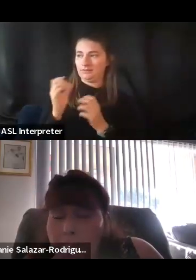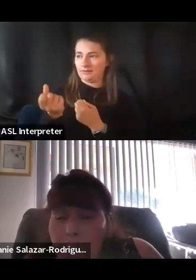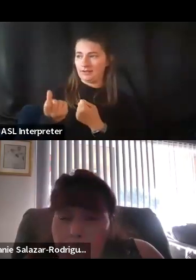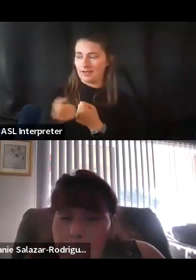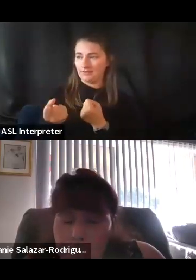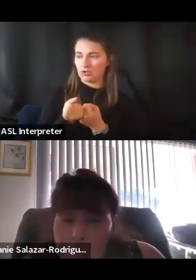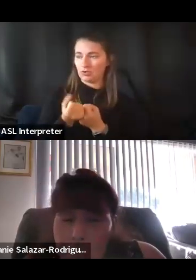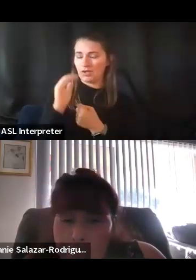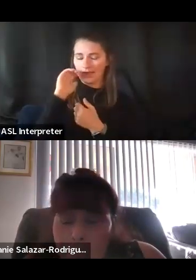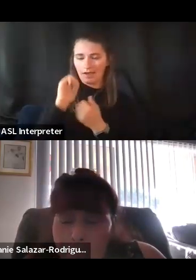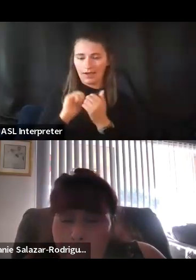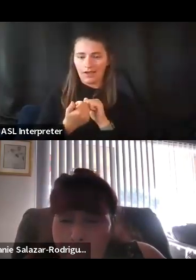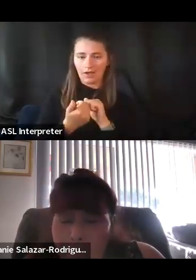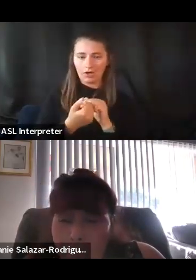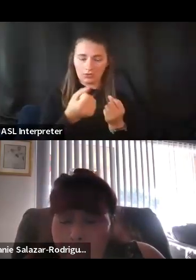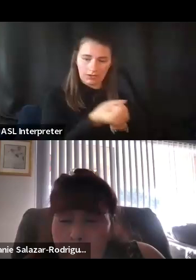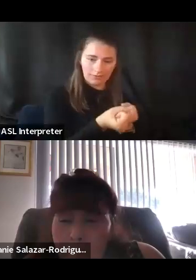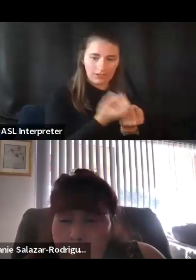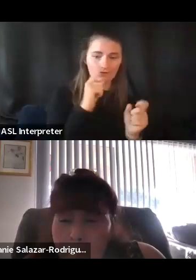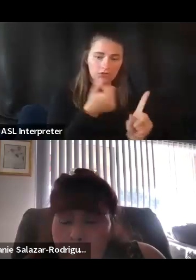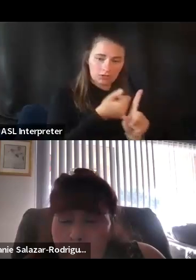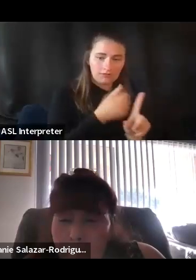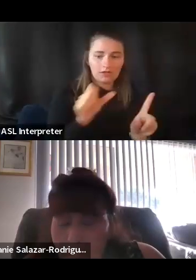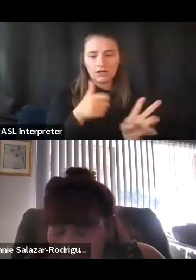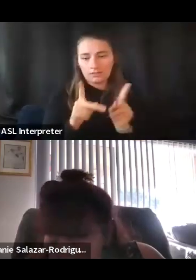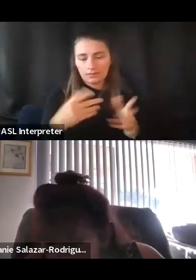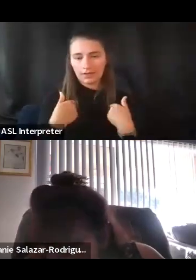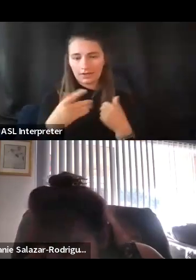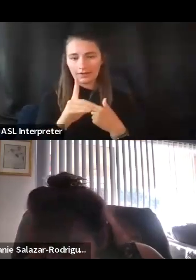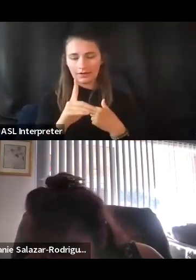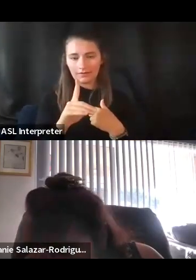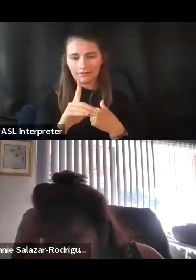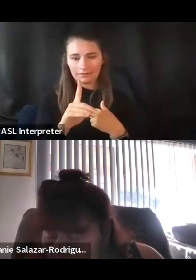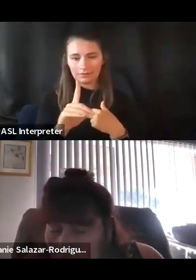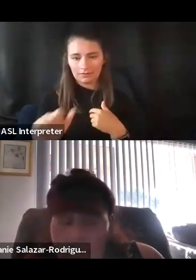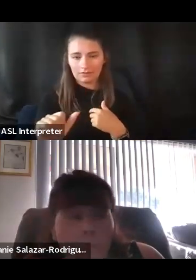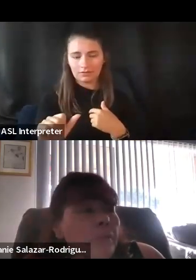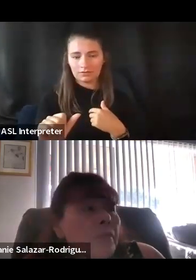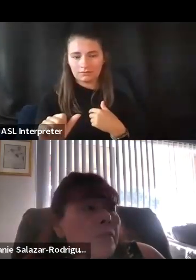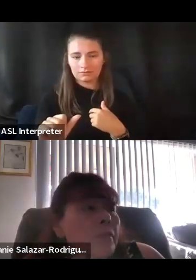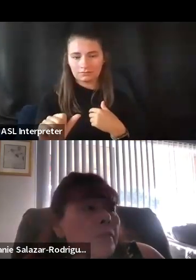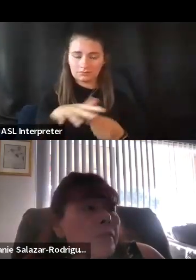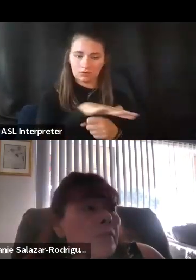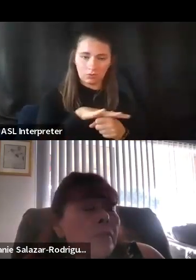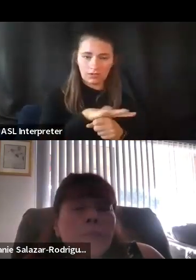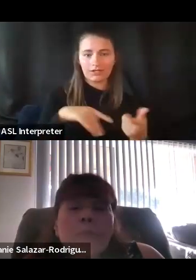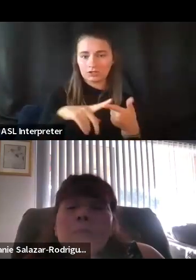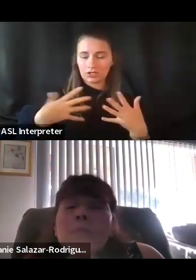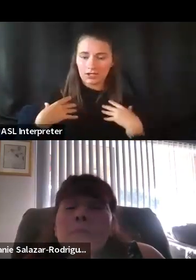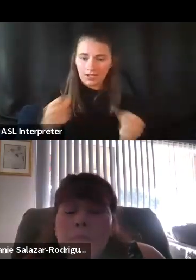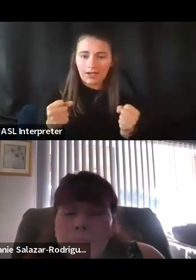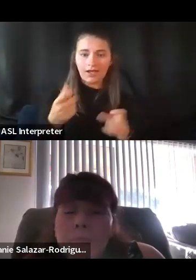for yourself and others with disabilities in essential areas, sectors of education, education, healthcare,